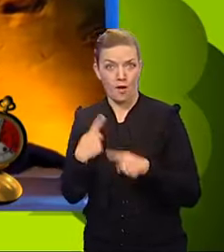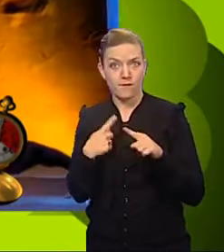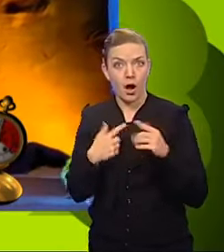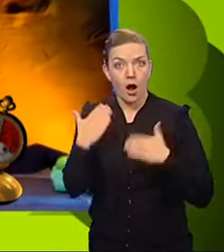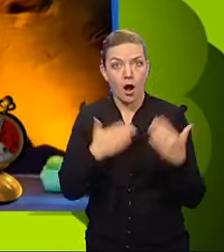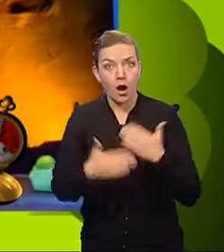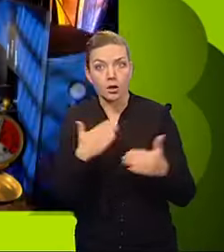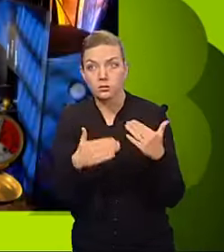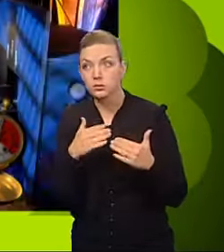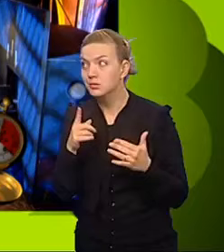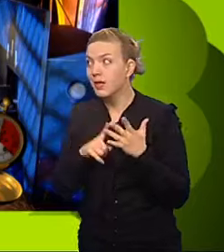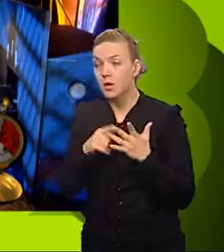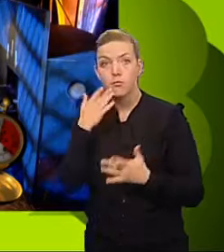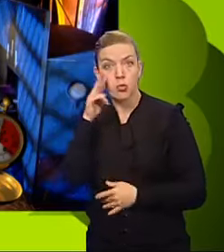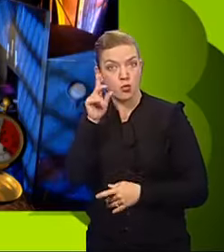Quickly!